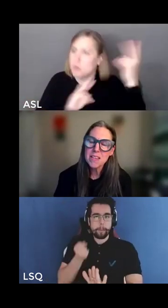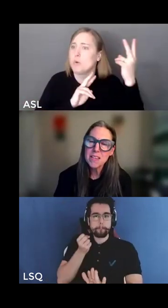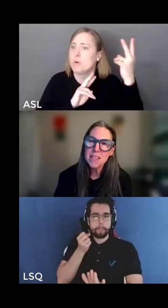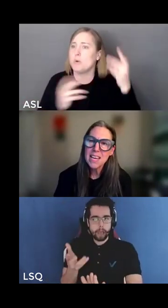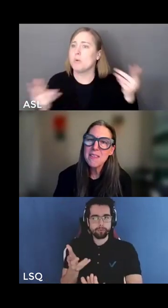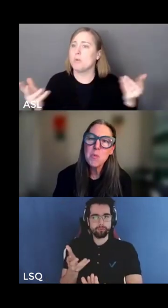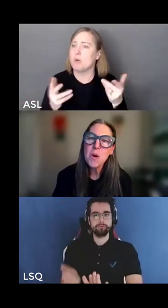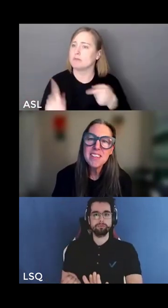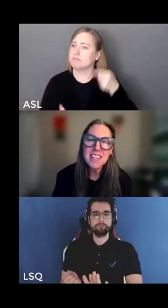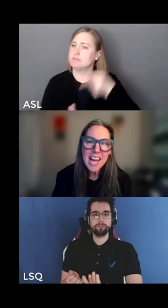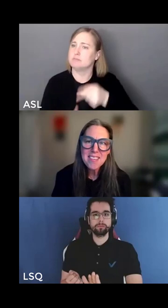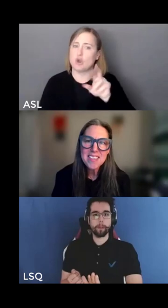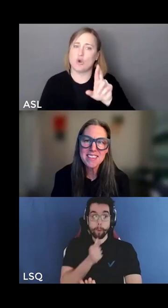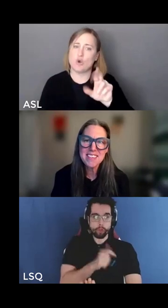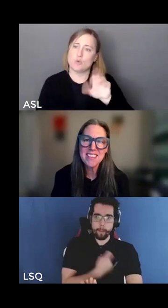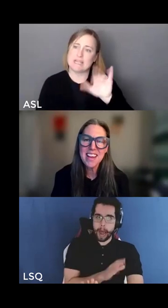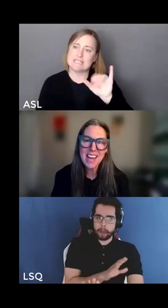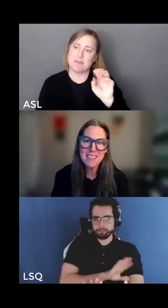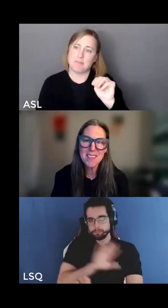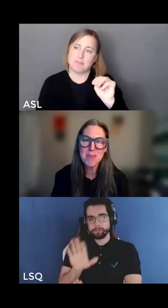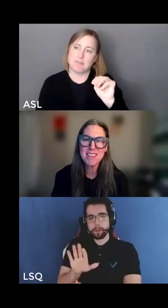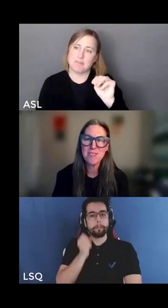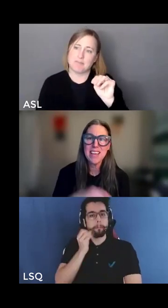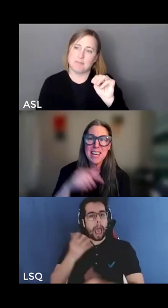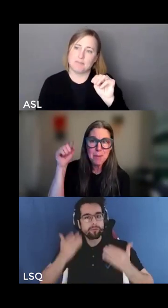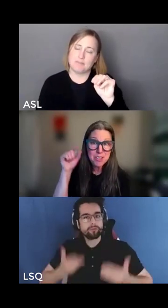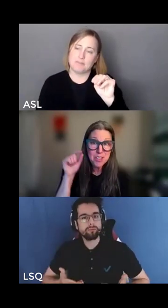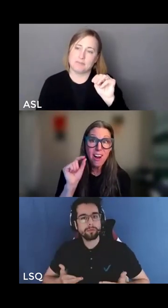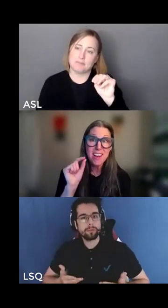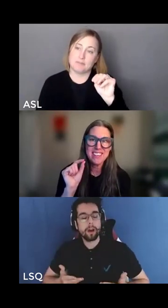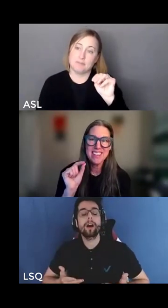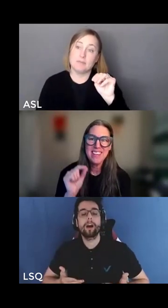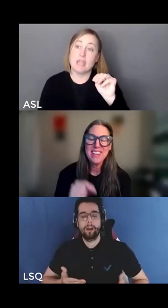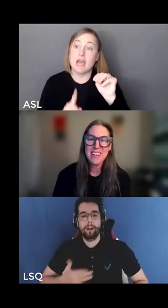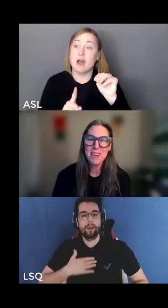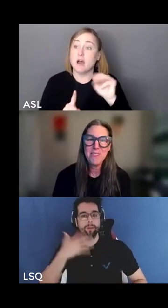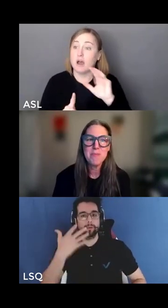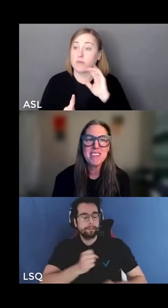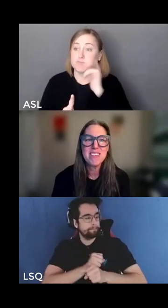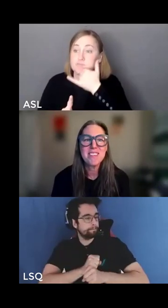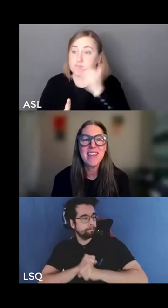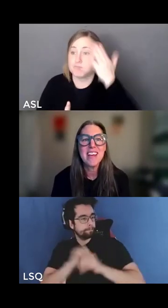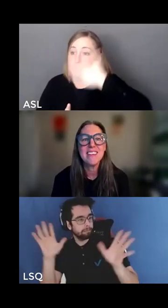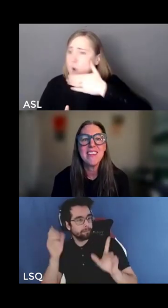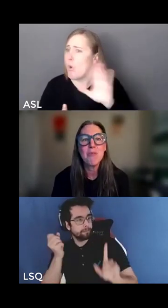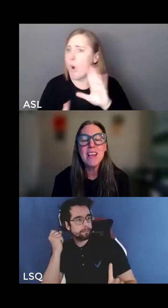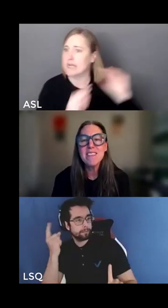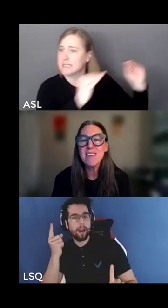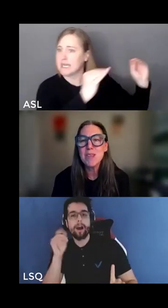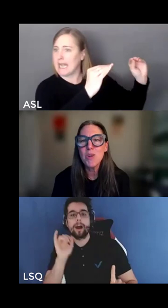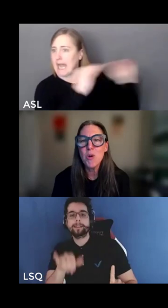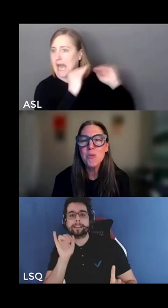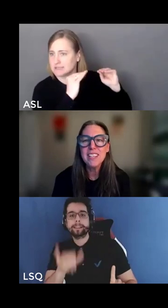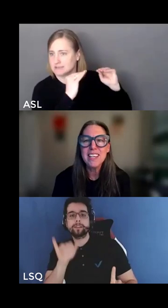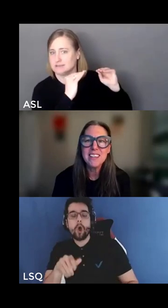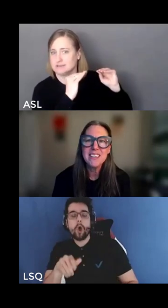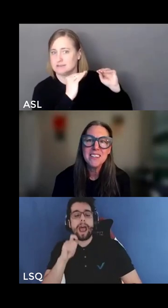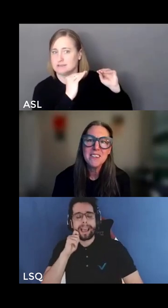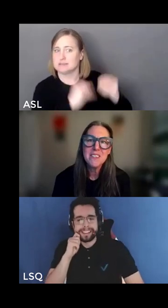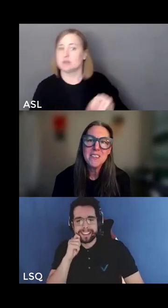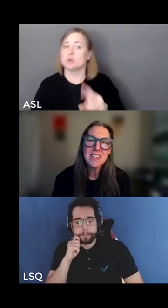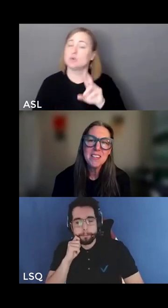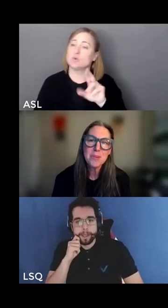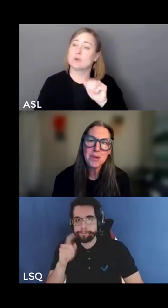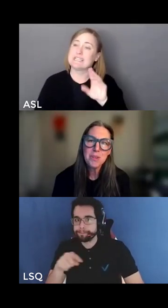is and that it wasn't an accident that i had this misunderstanding i've been taught to have this misunderstanding that racism is only